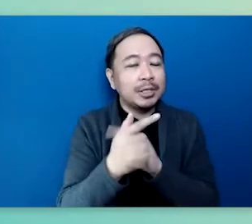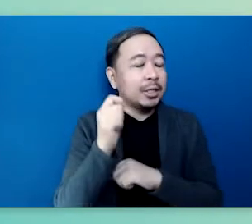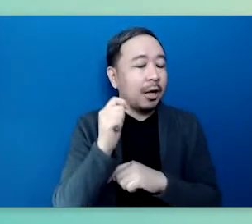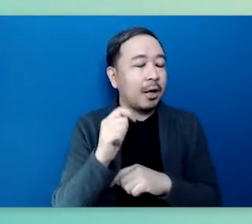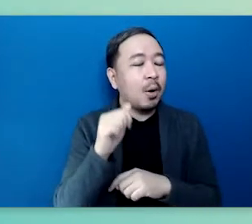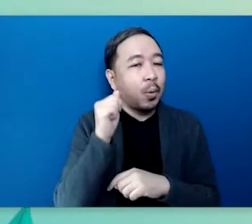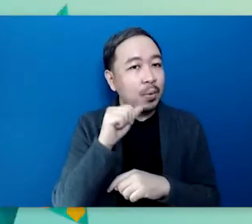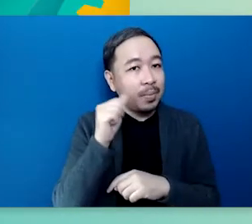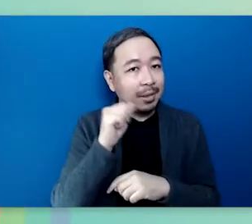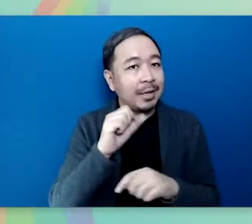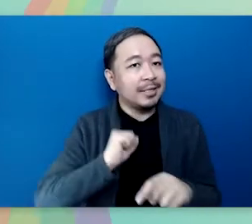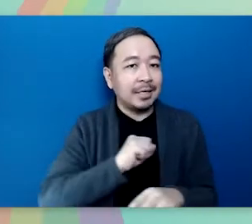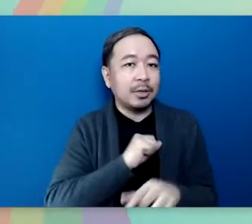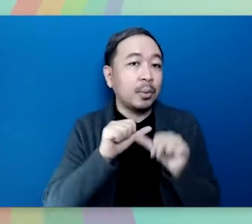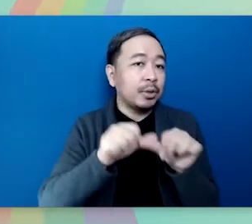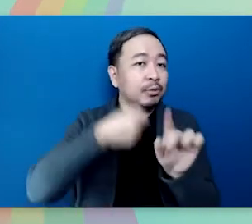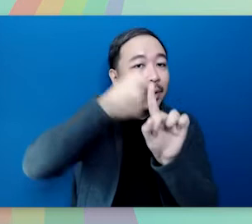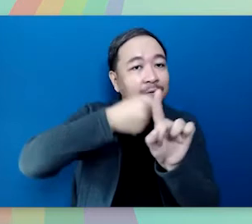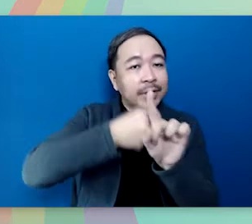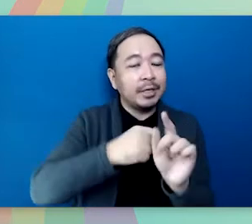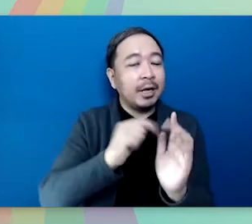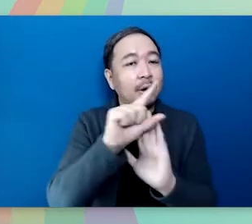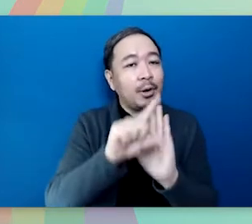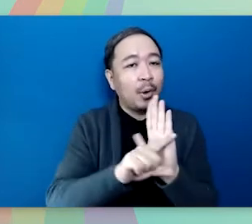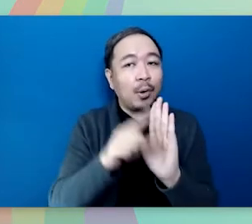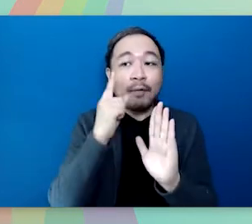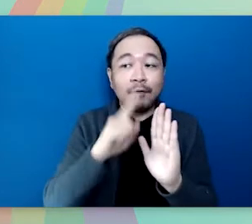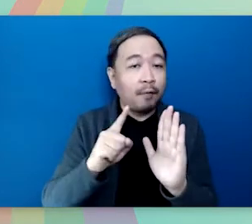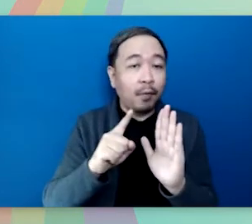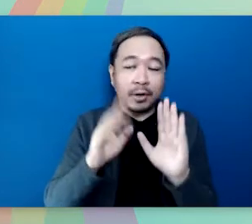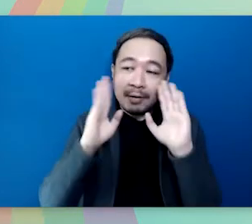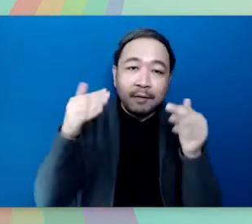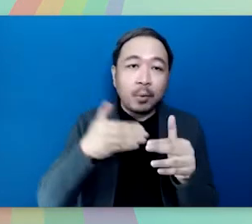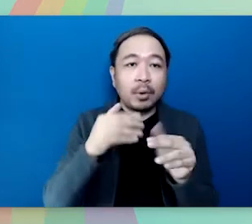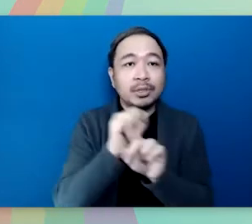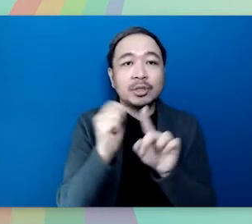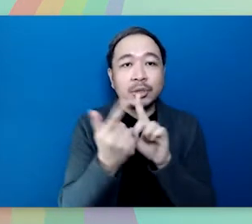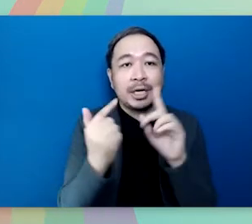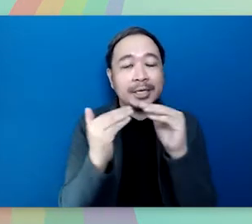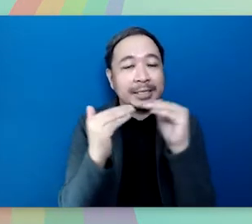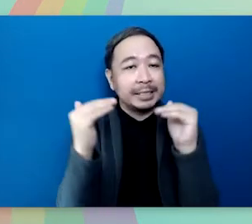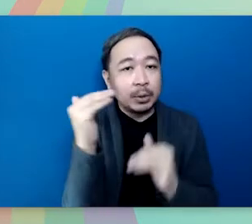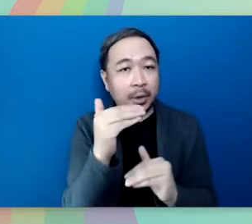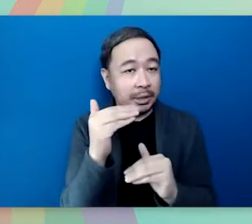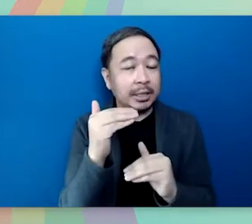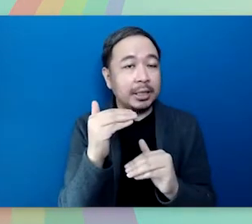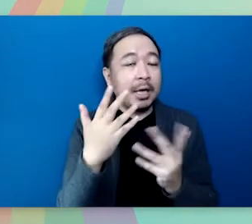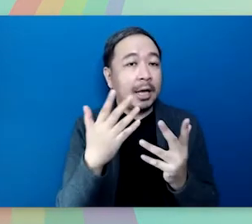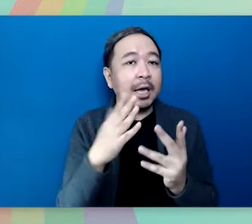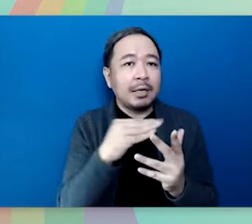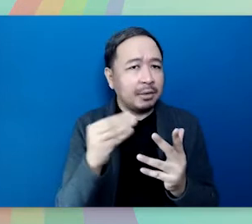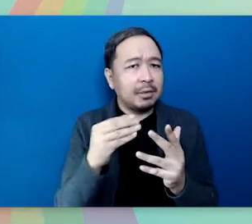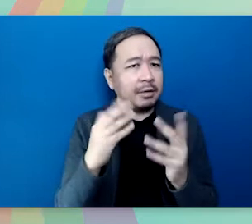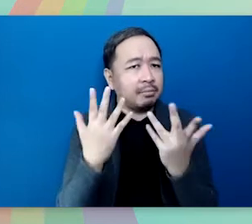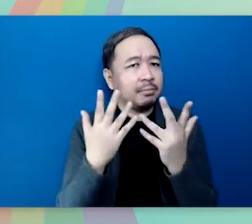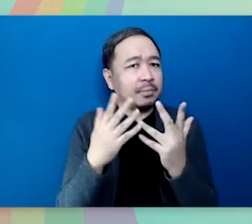woman senator she continues to push for legislation that fights for social injustice inequality and the struggle